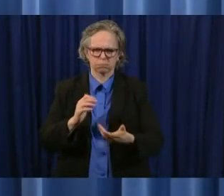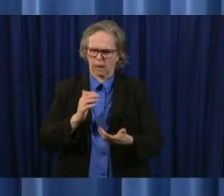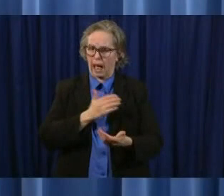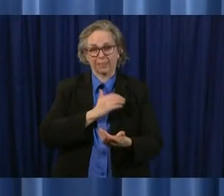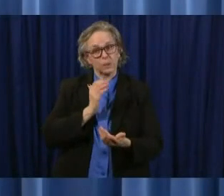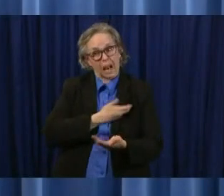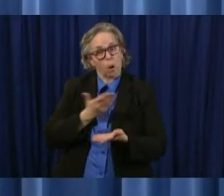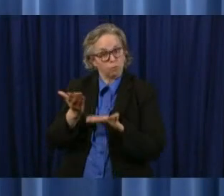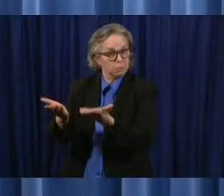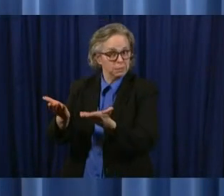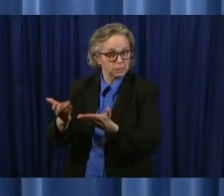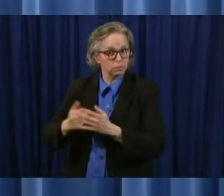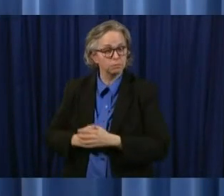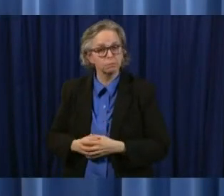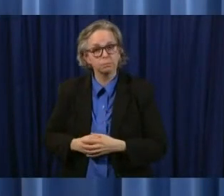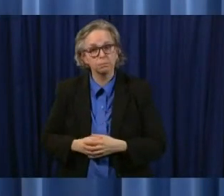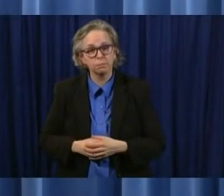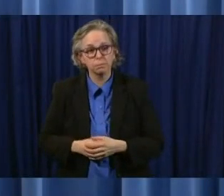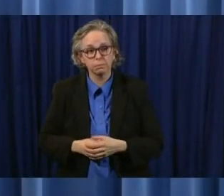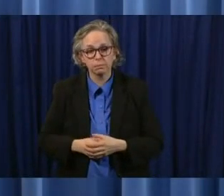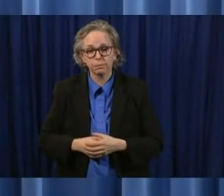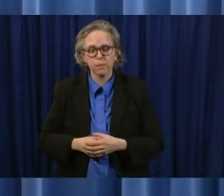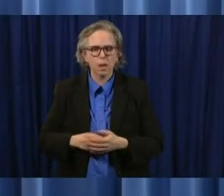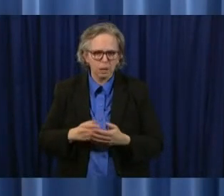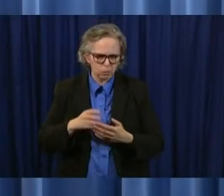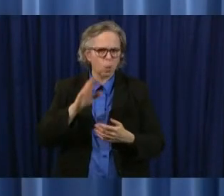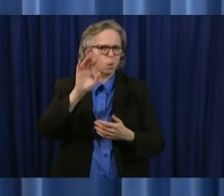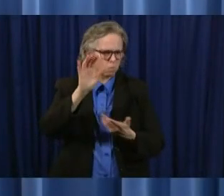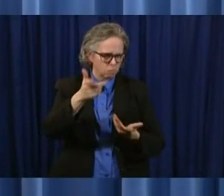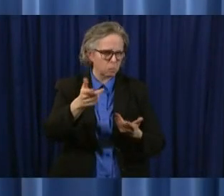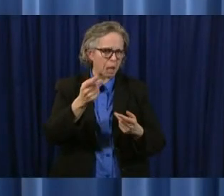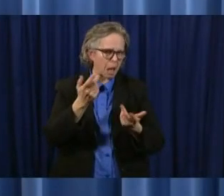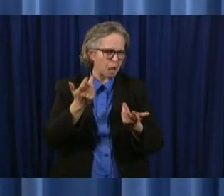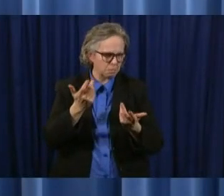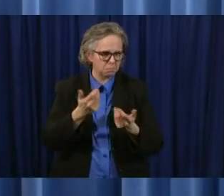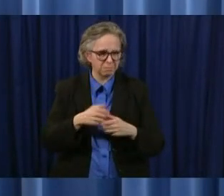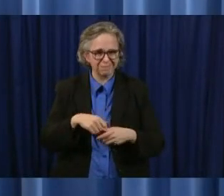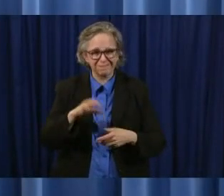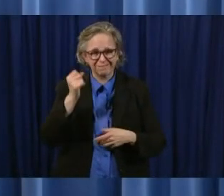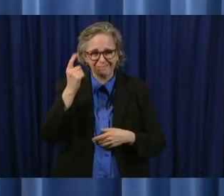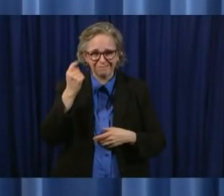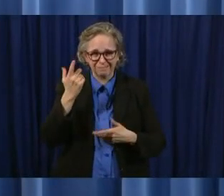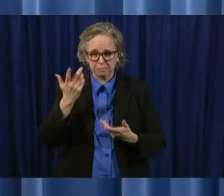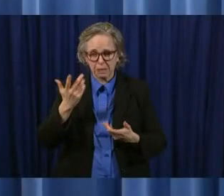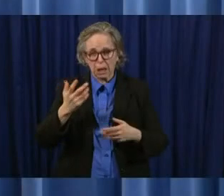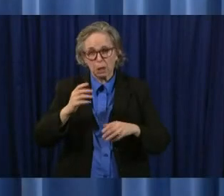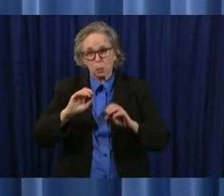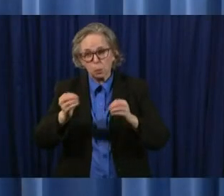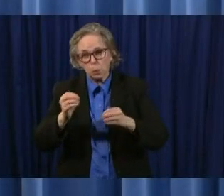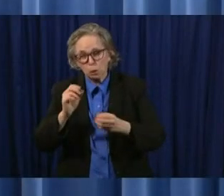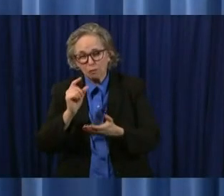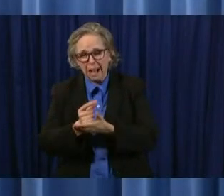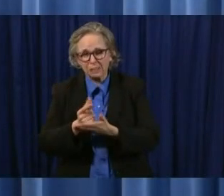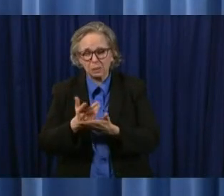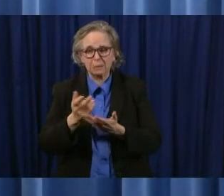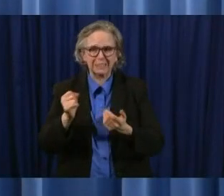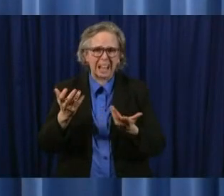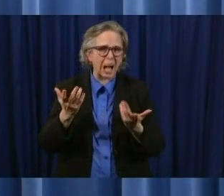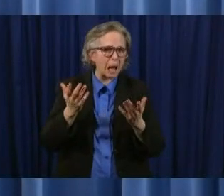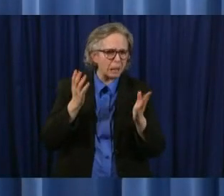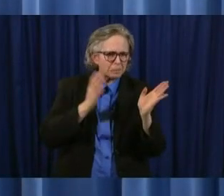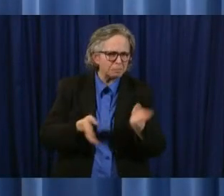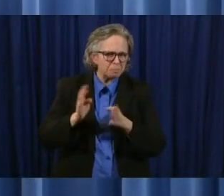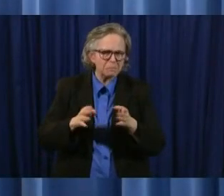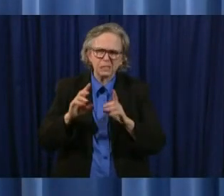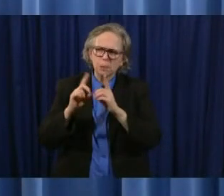uh that talked about not having graduation so that would have to be something that we get clarified through through the department